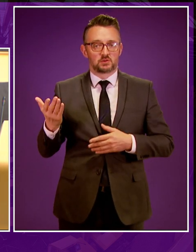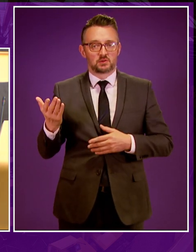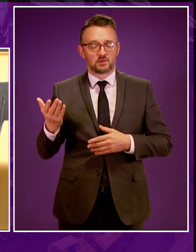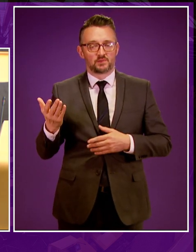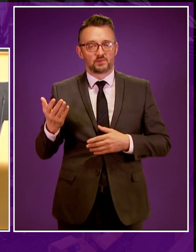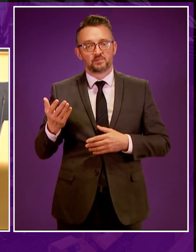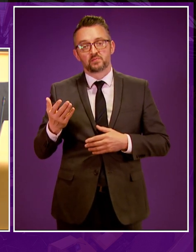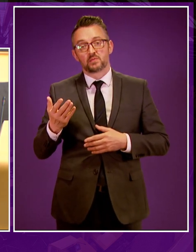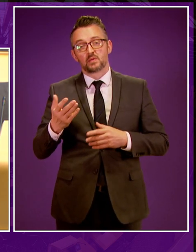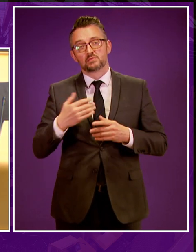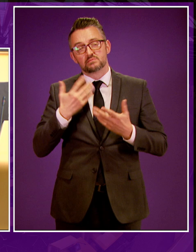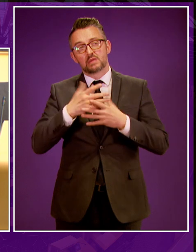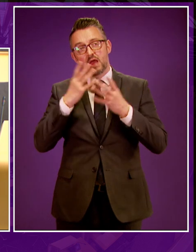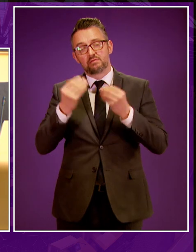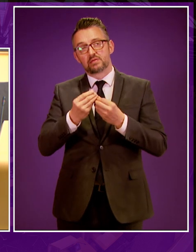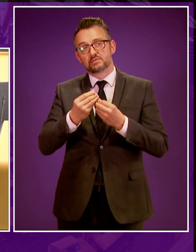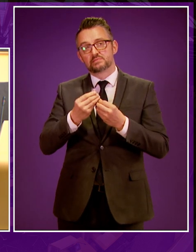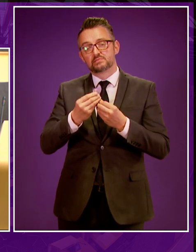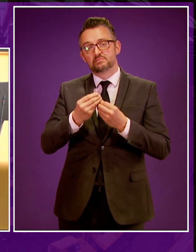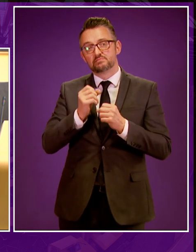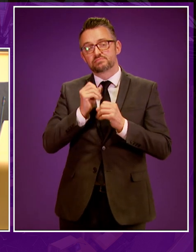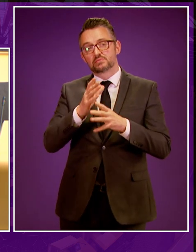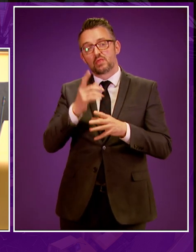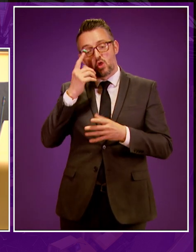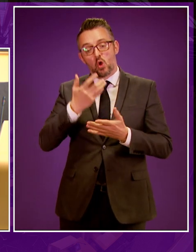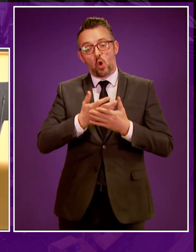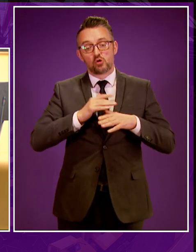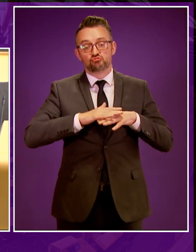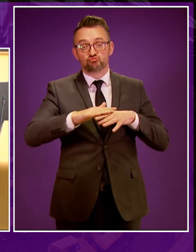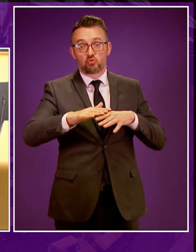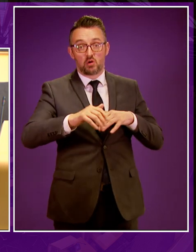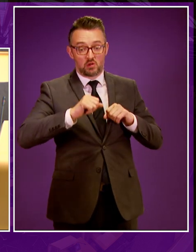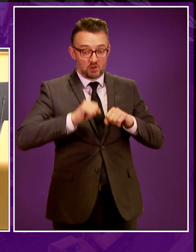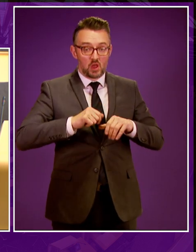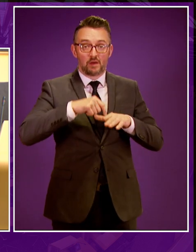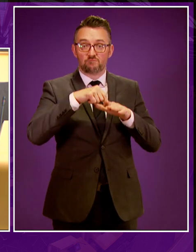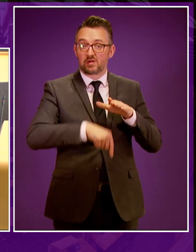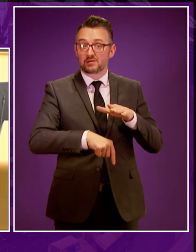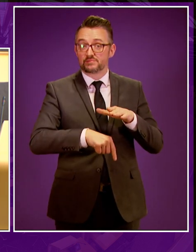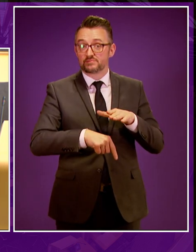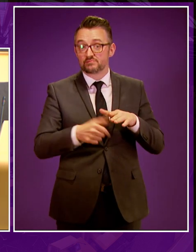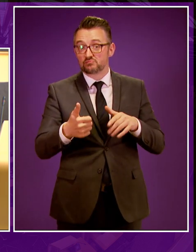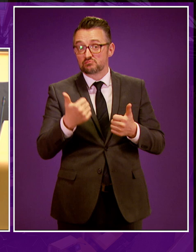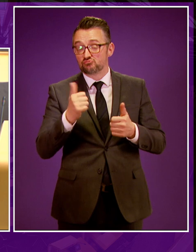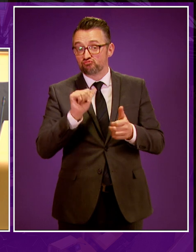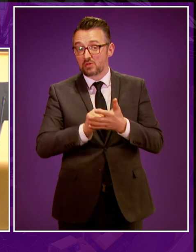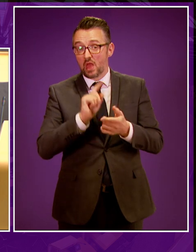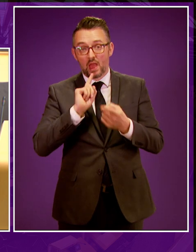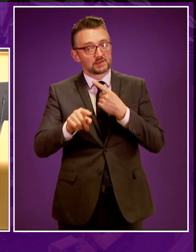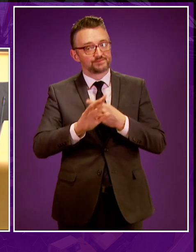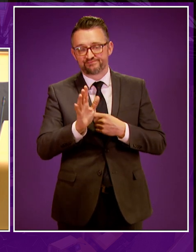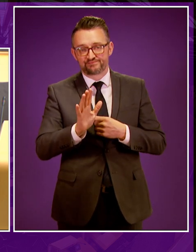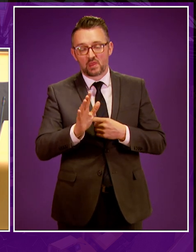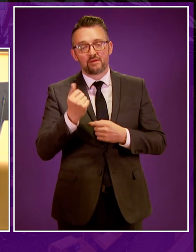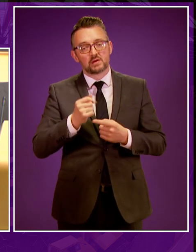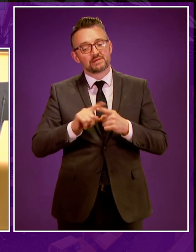But all of that said, I don't think that onshore fracking is the answer. There are a number of different approaches we need